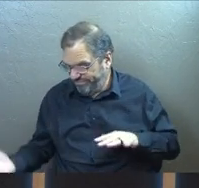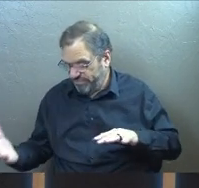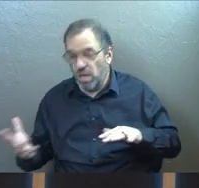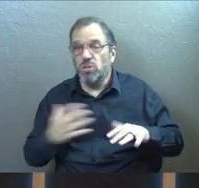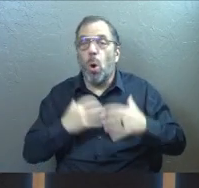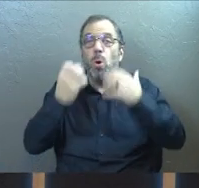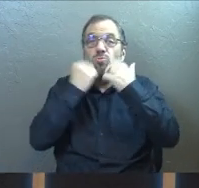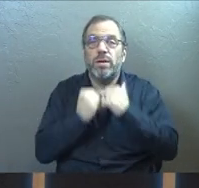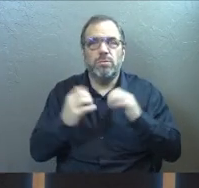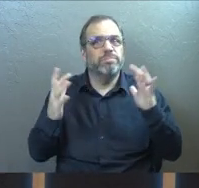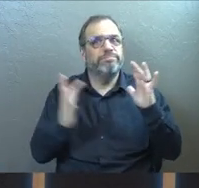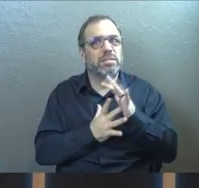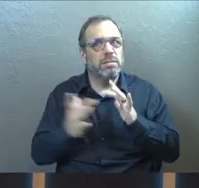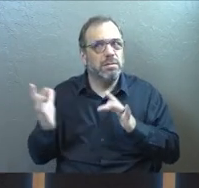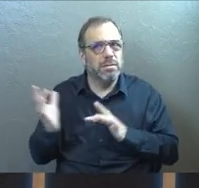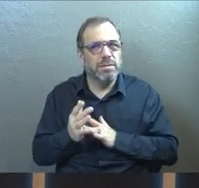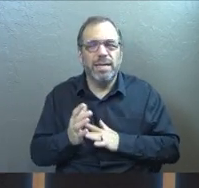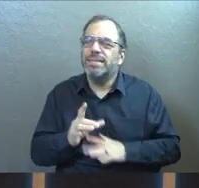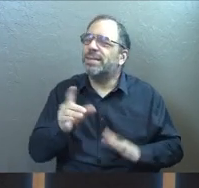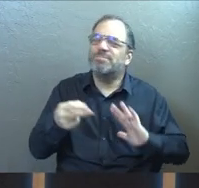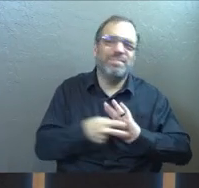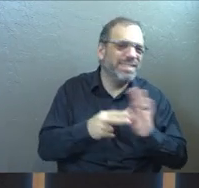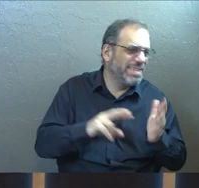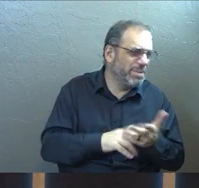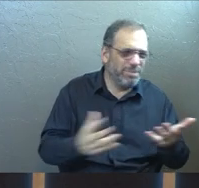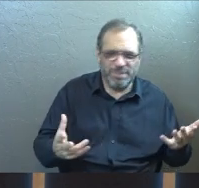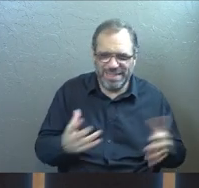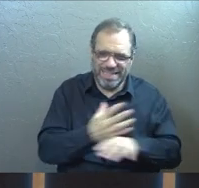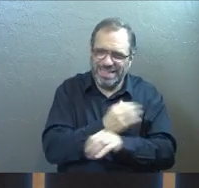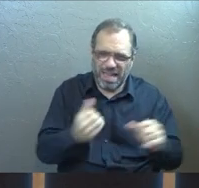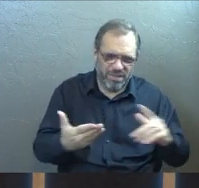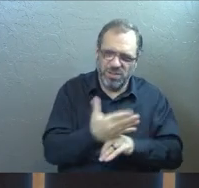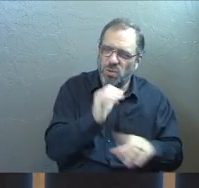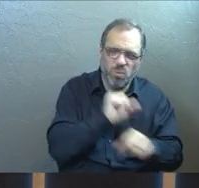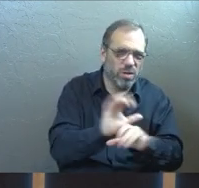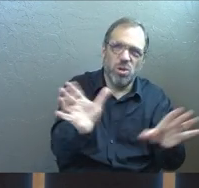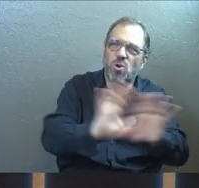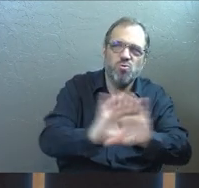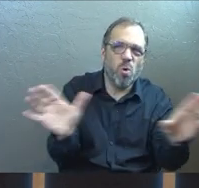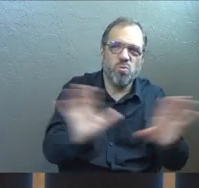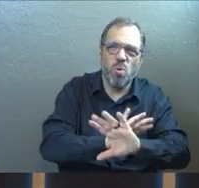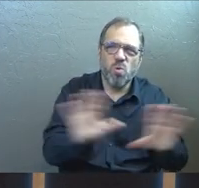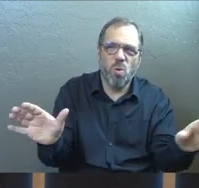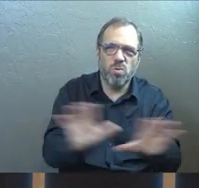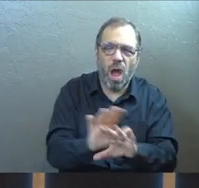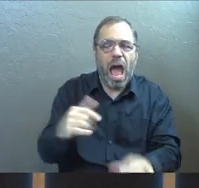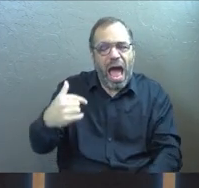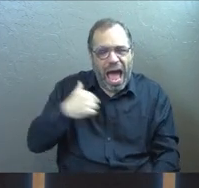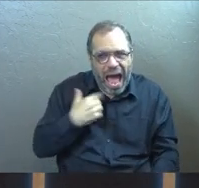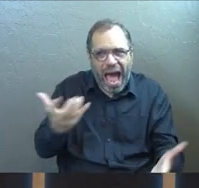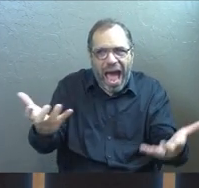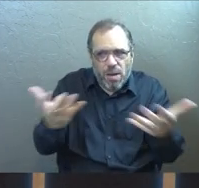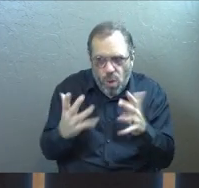the treasure of Jesus. Now he's not talking about salvation by works there. He's just saying, I want as much of Jesus